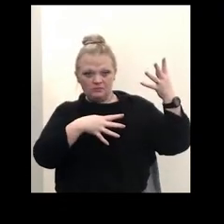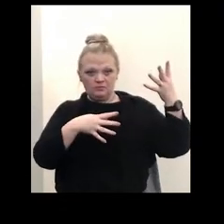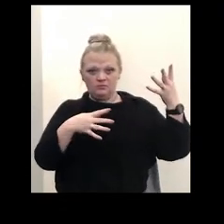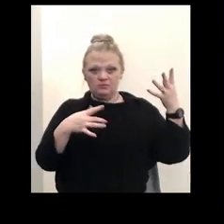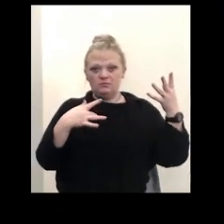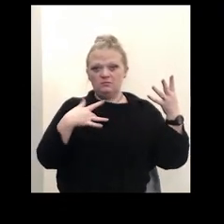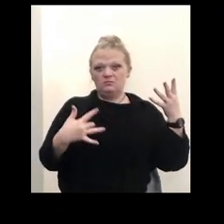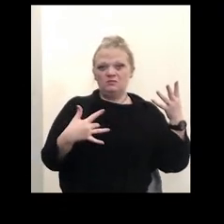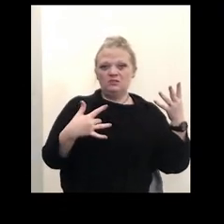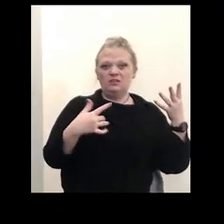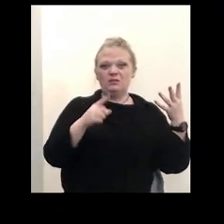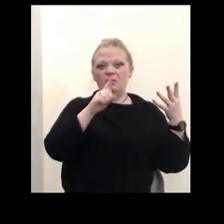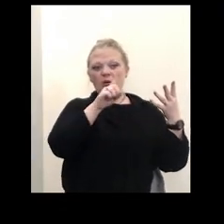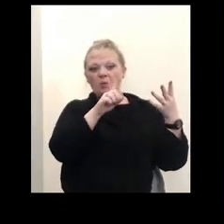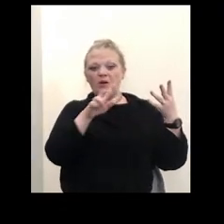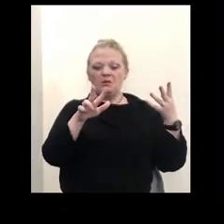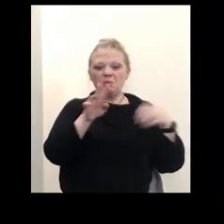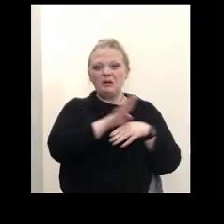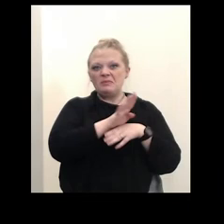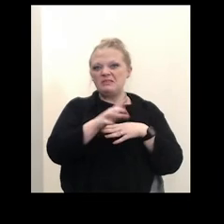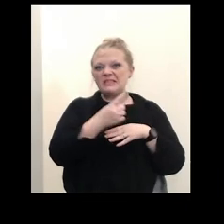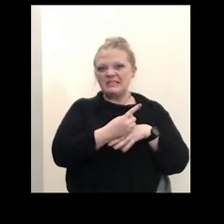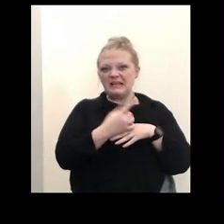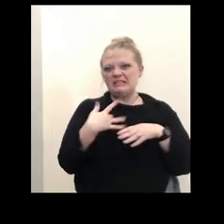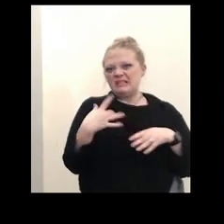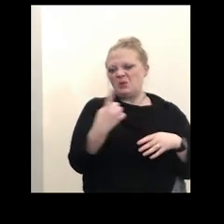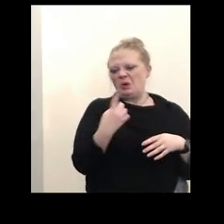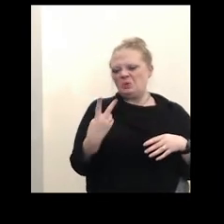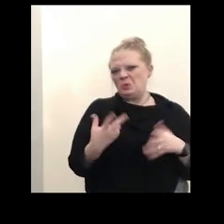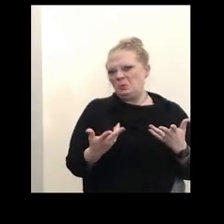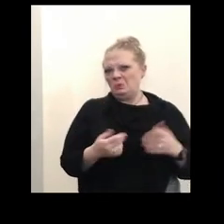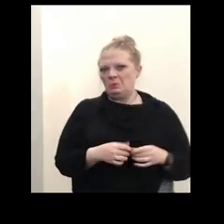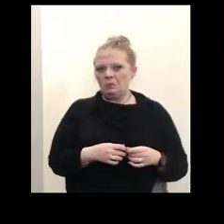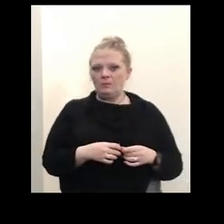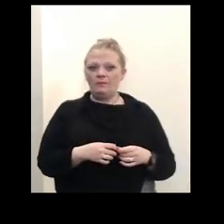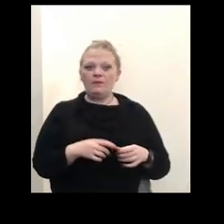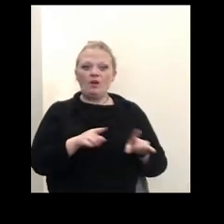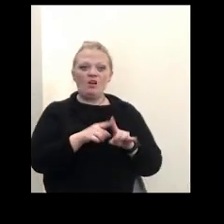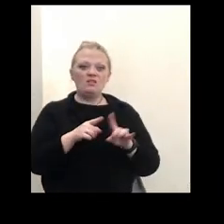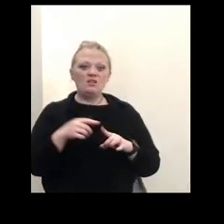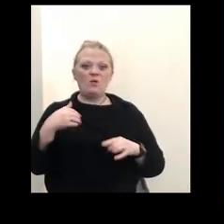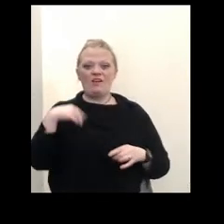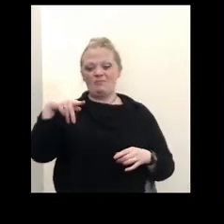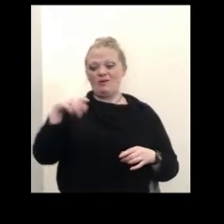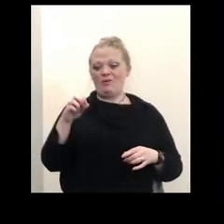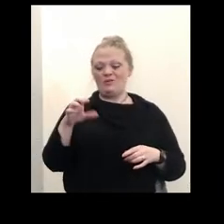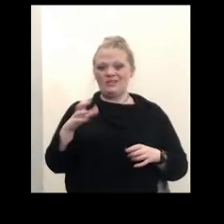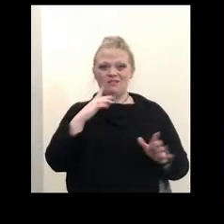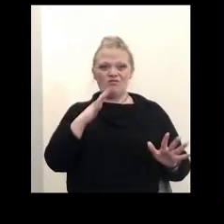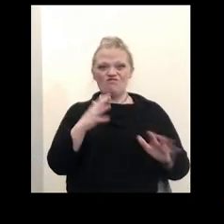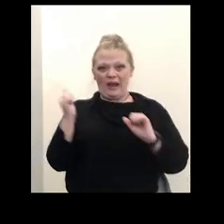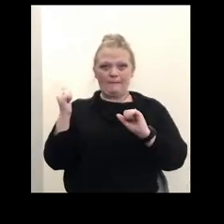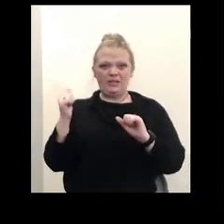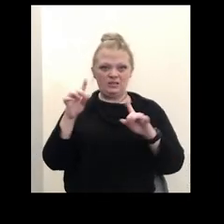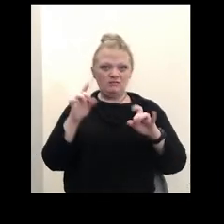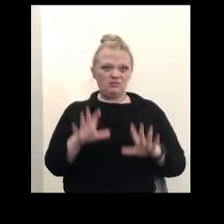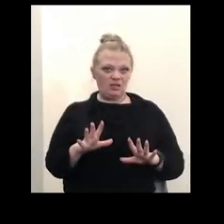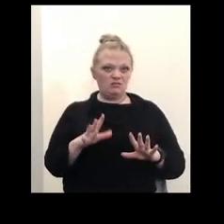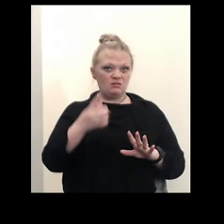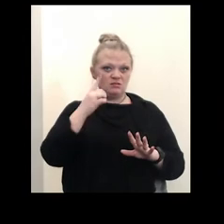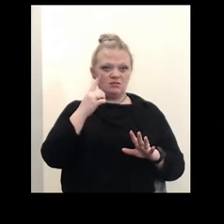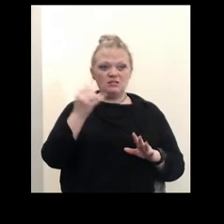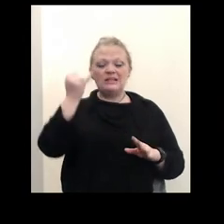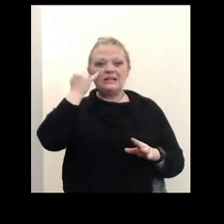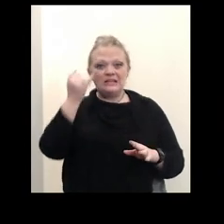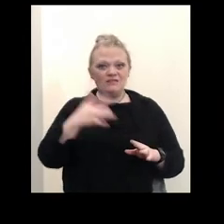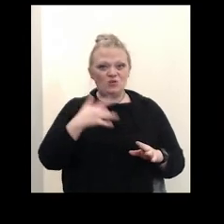between one to two days we also offer our point of care rapid molecular diagnostic testing uh for symptomatic k through